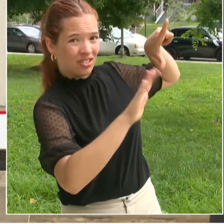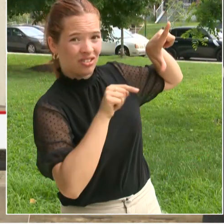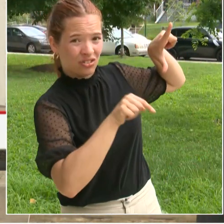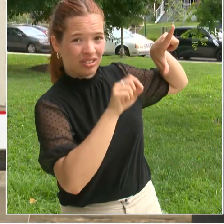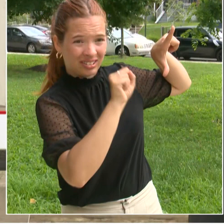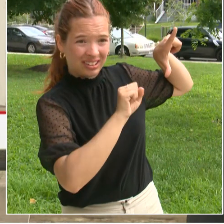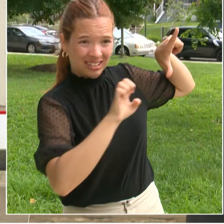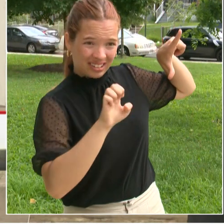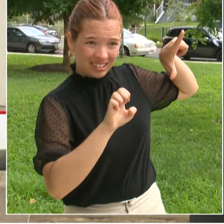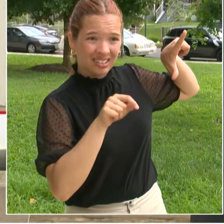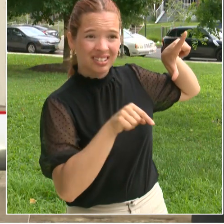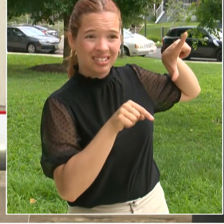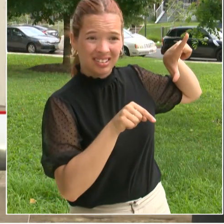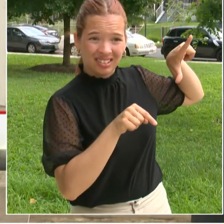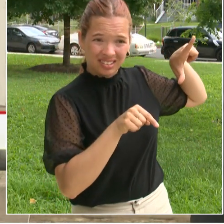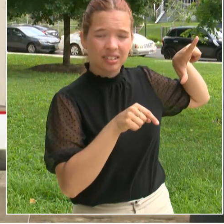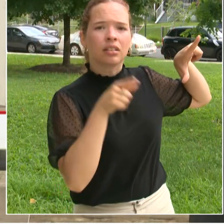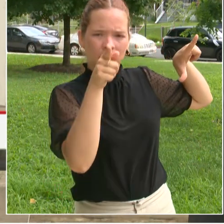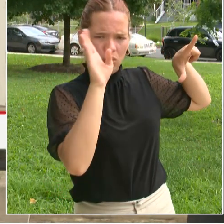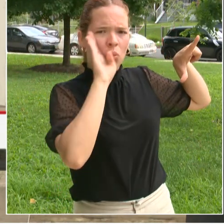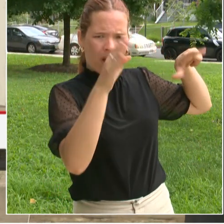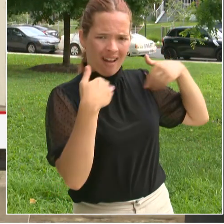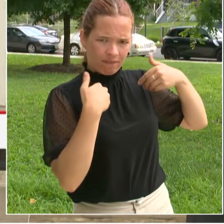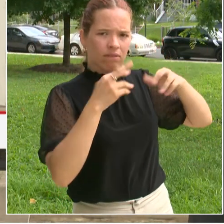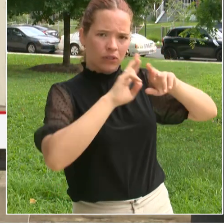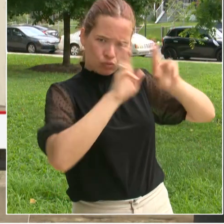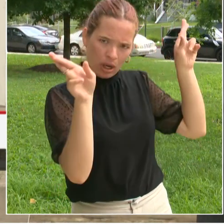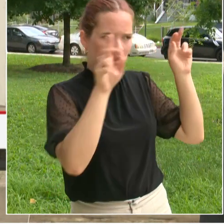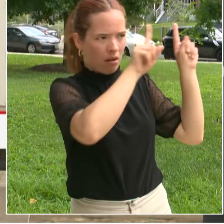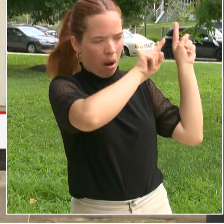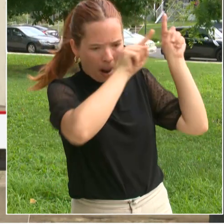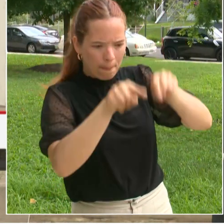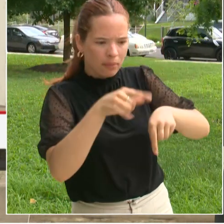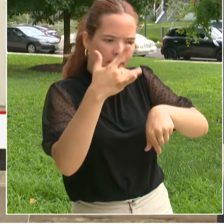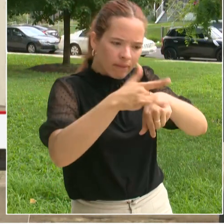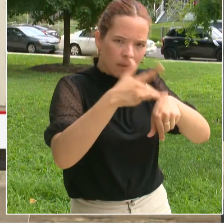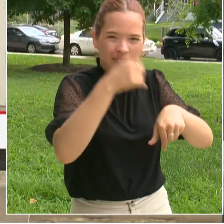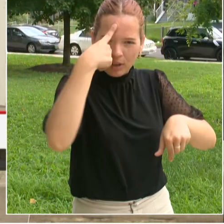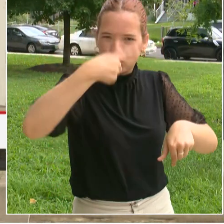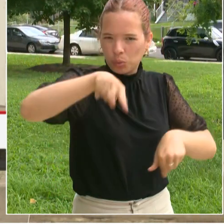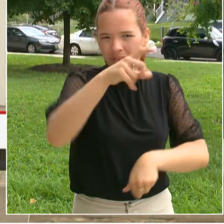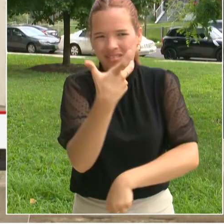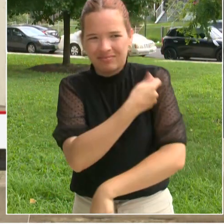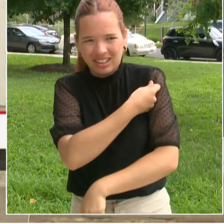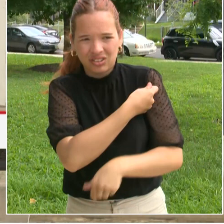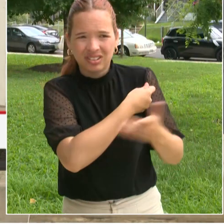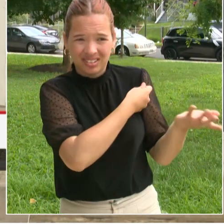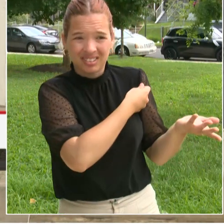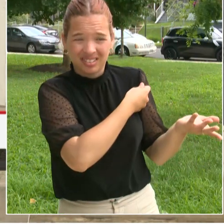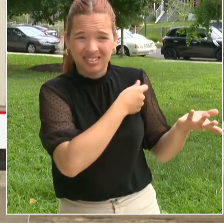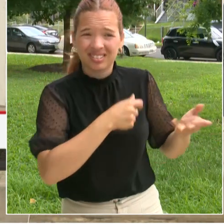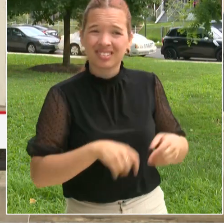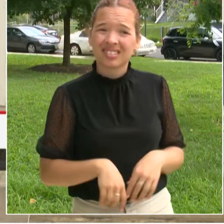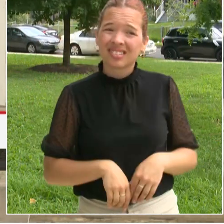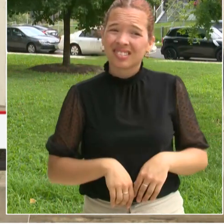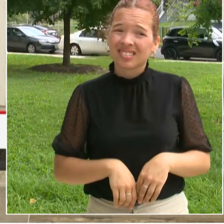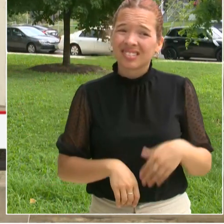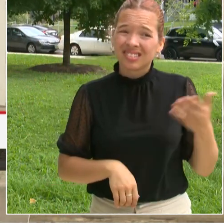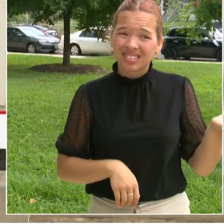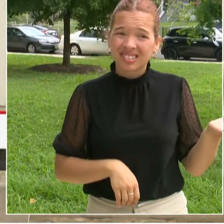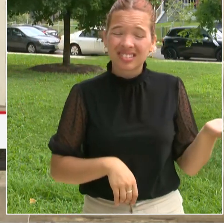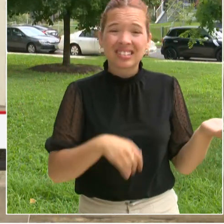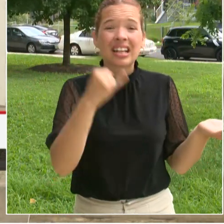exemptions and HPV opt-outs expire July 1st each year, so if this applies to your family, please be sure to renew.